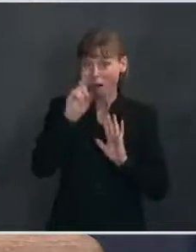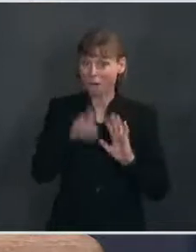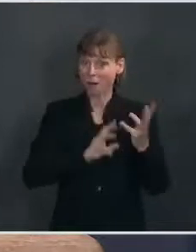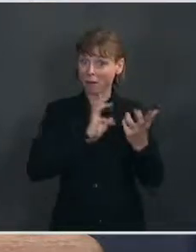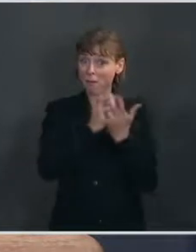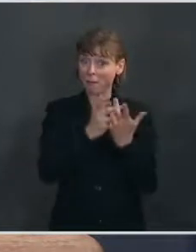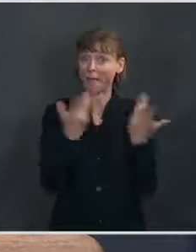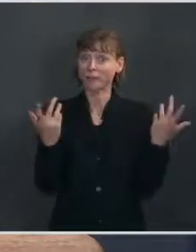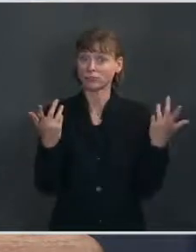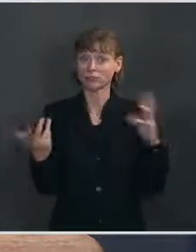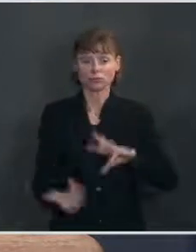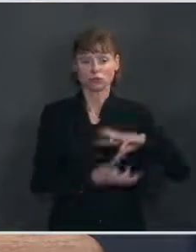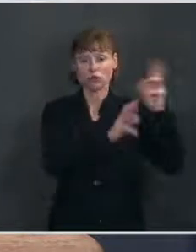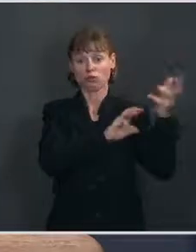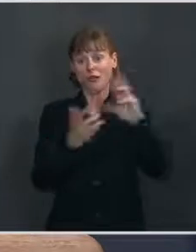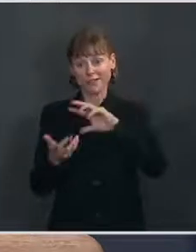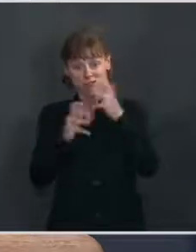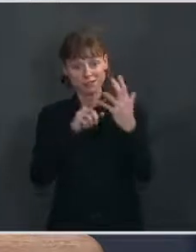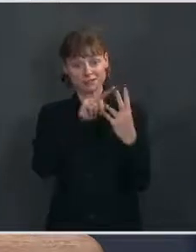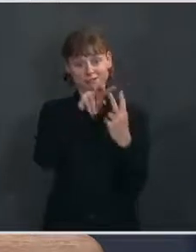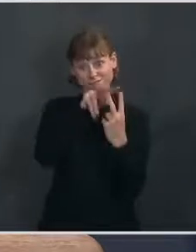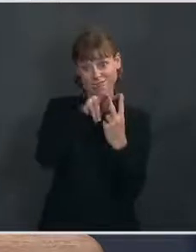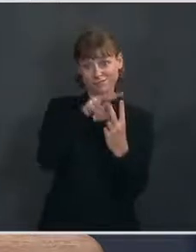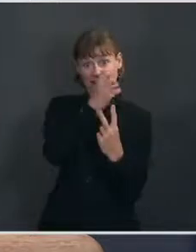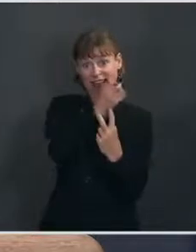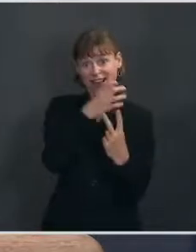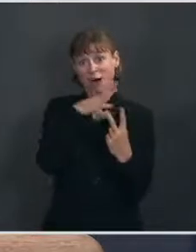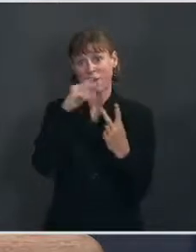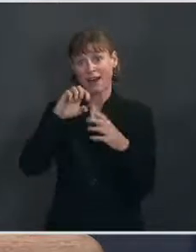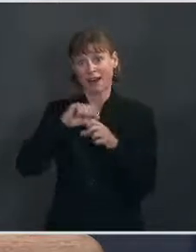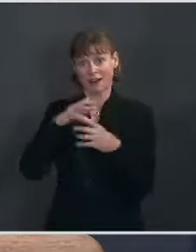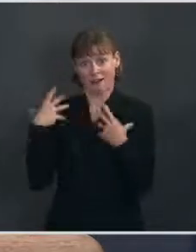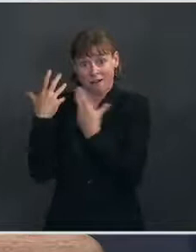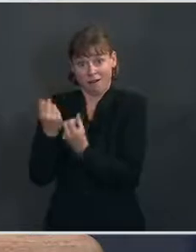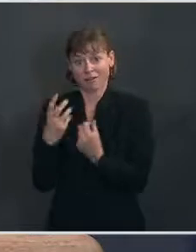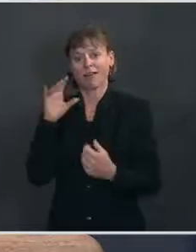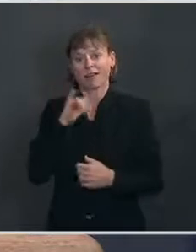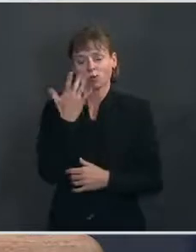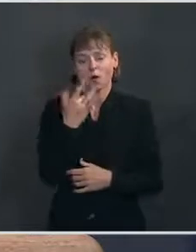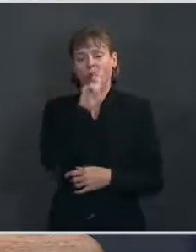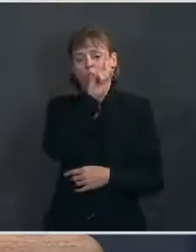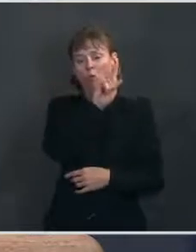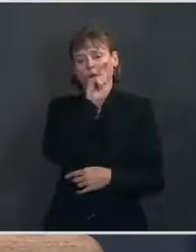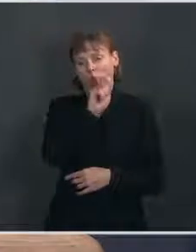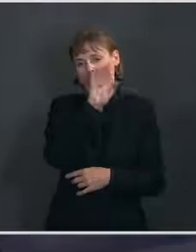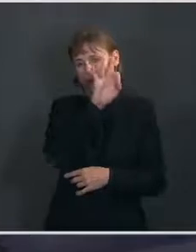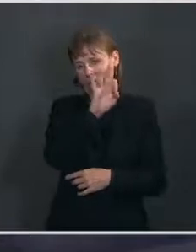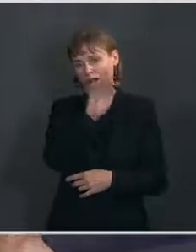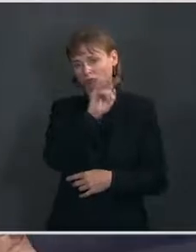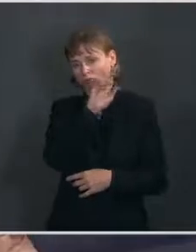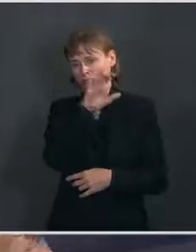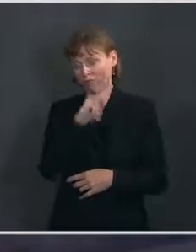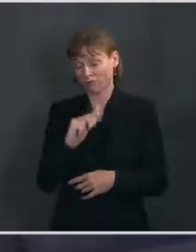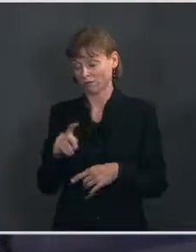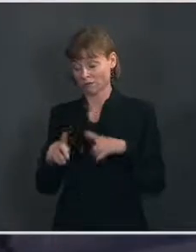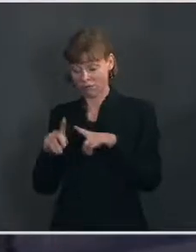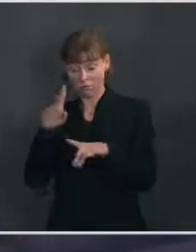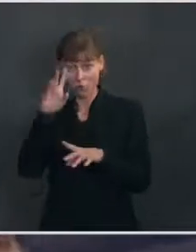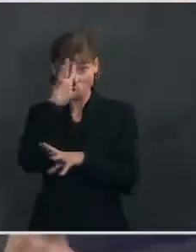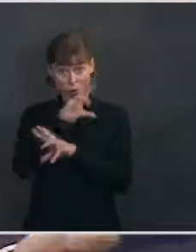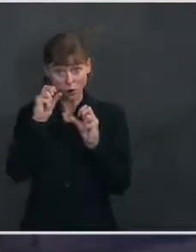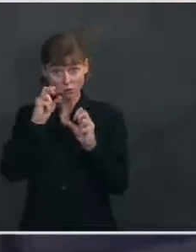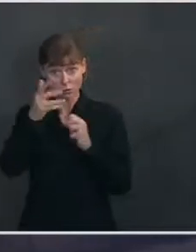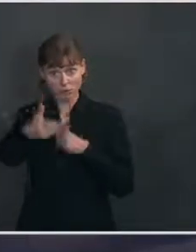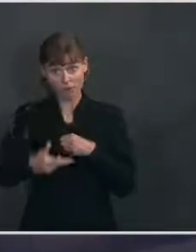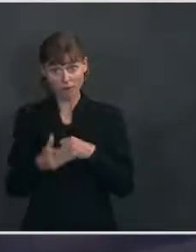crises we're facing. Hence why he proposed a package that's 1.9 trillion dollars. Does the President plan to invite Democrats into the Oval to